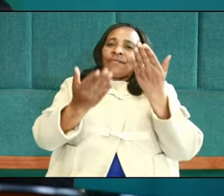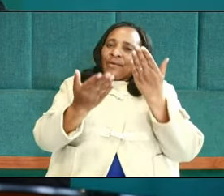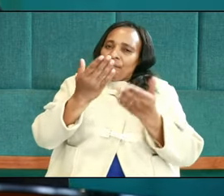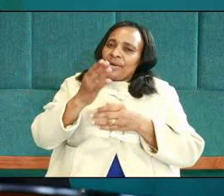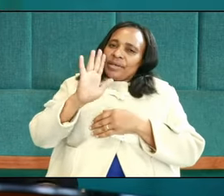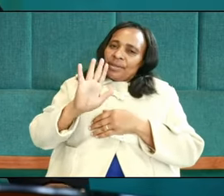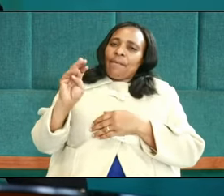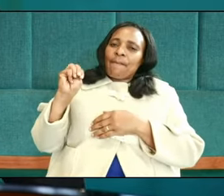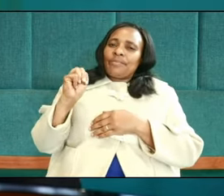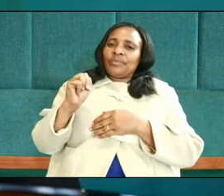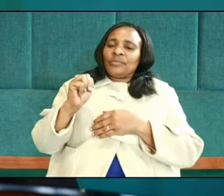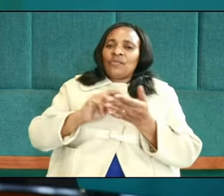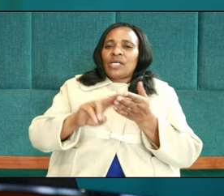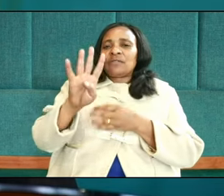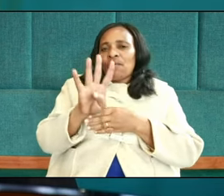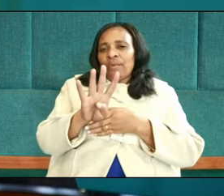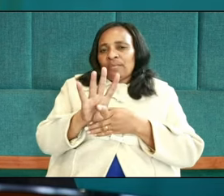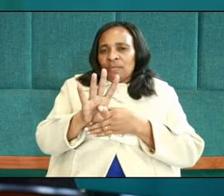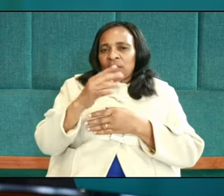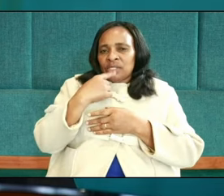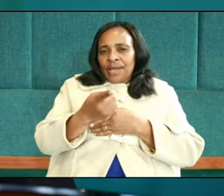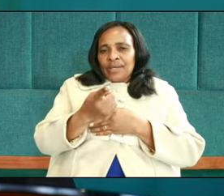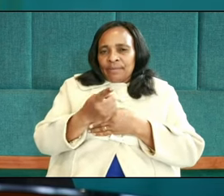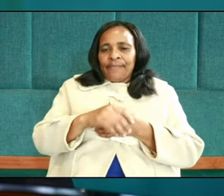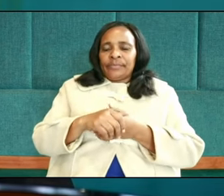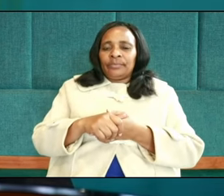And the fourth verse, and says,